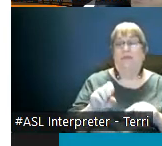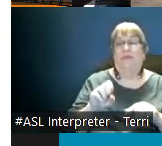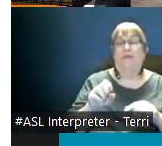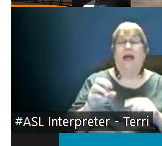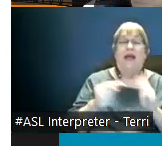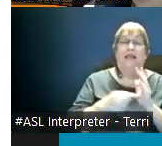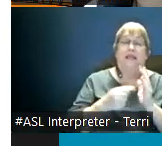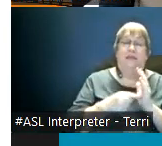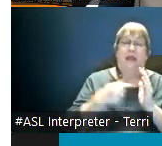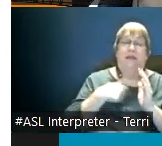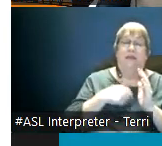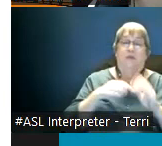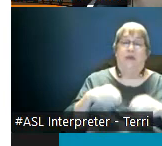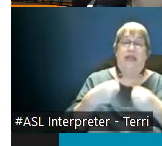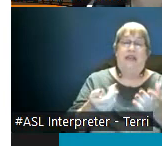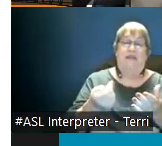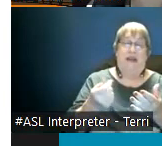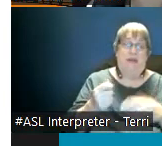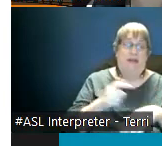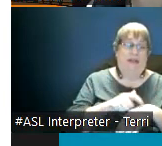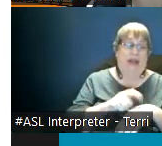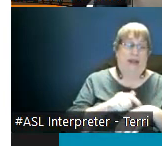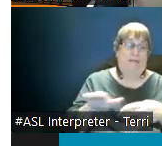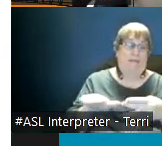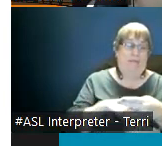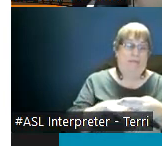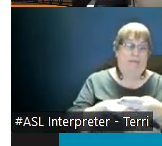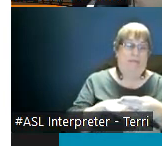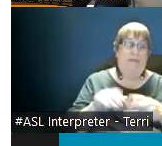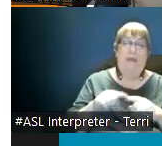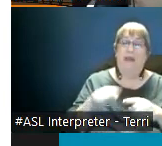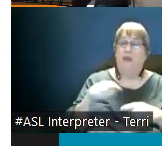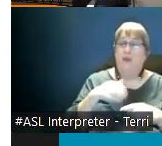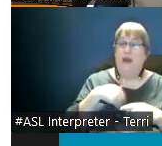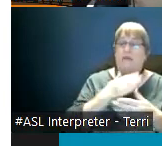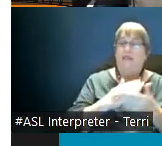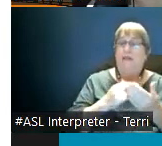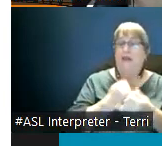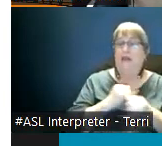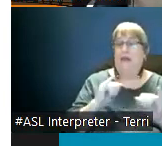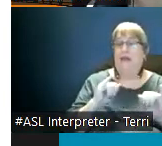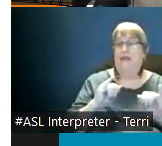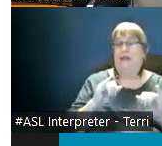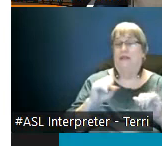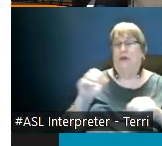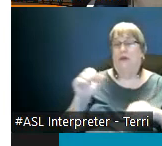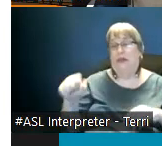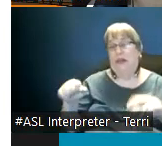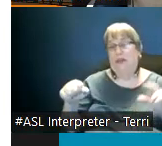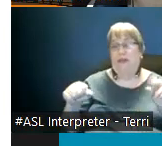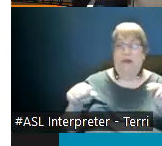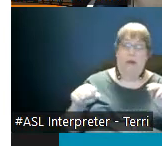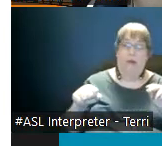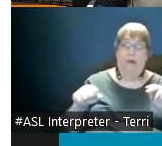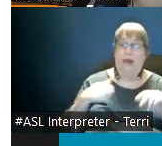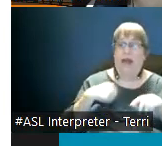give a little space there but you do have some autonomy to say yes or no they can't just say i can't just say hey rebecca